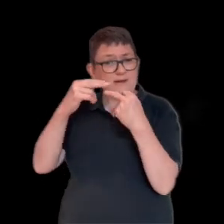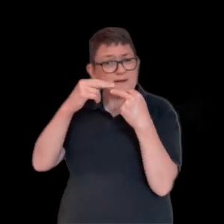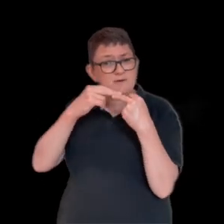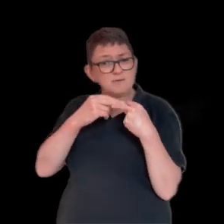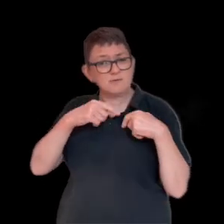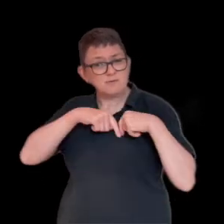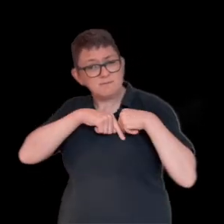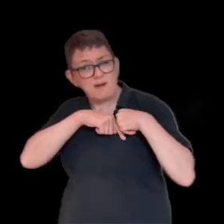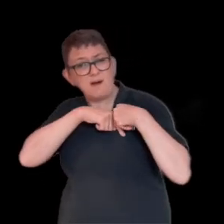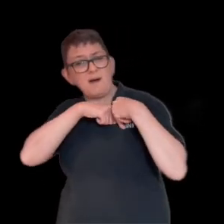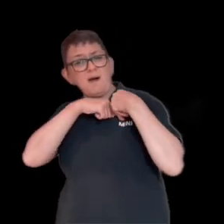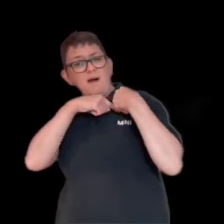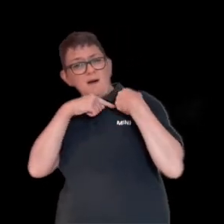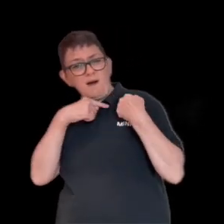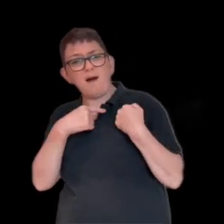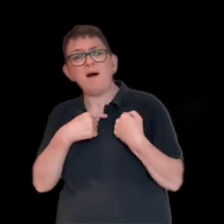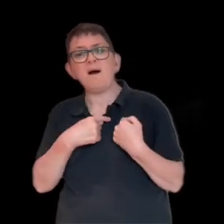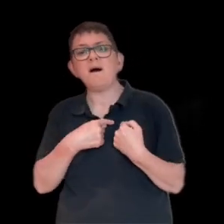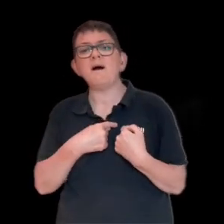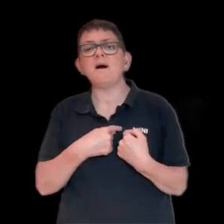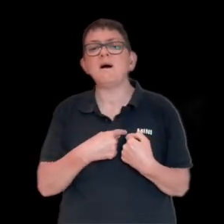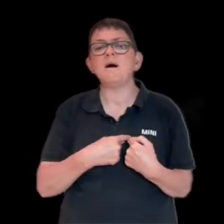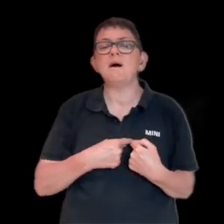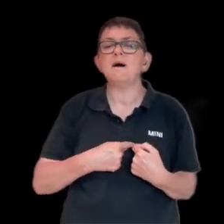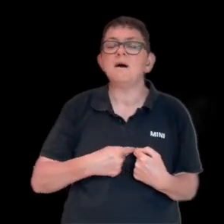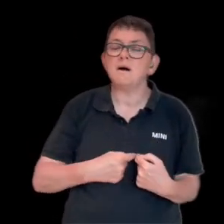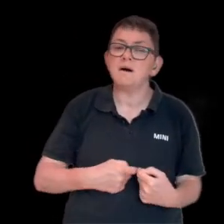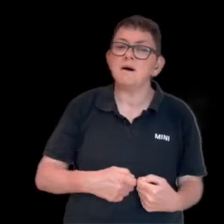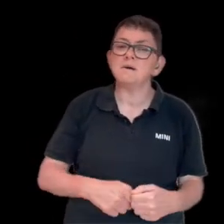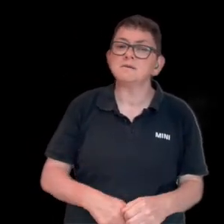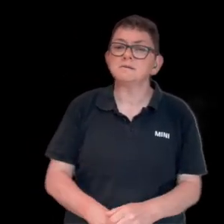looking into my heart.